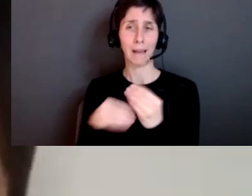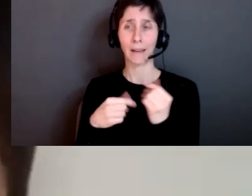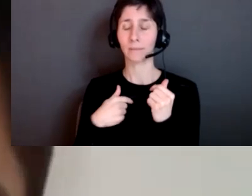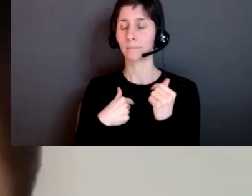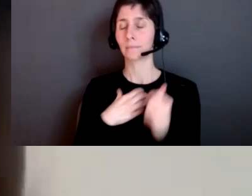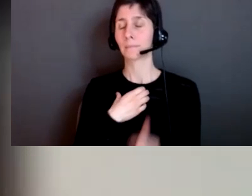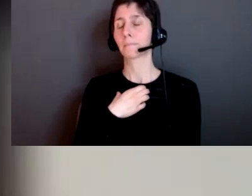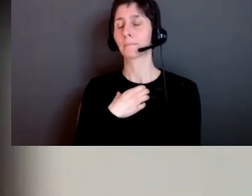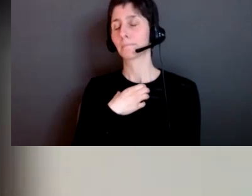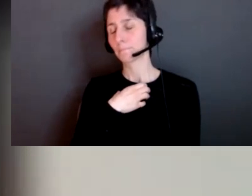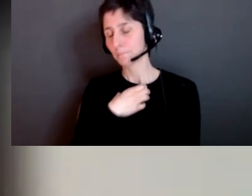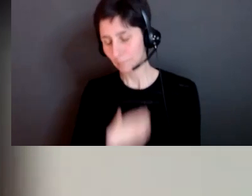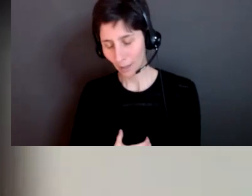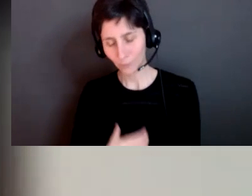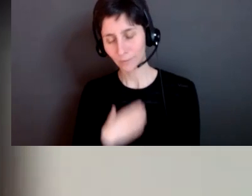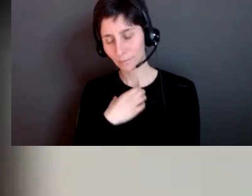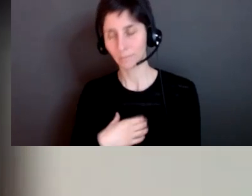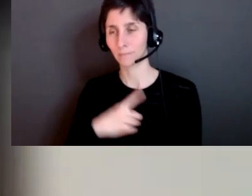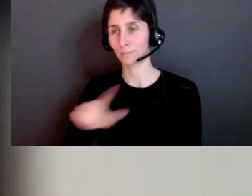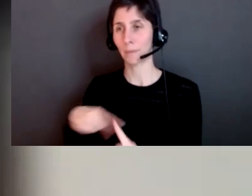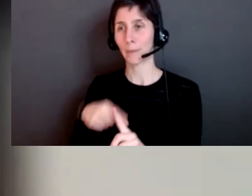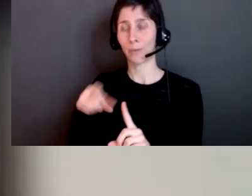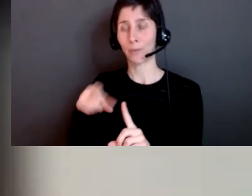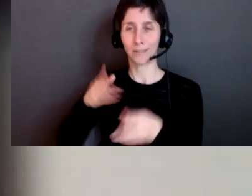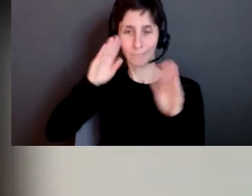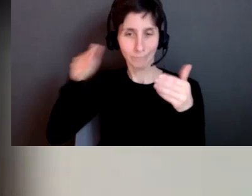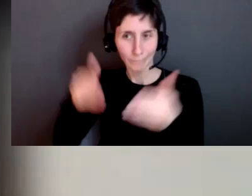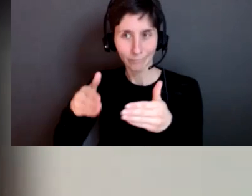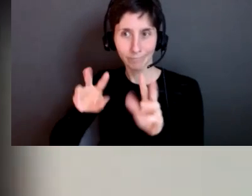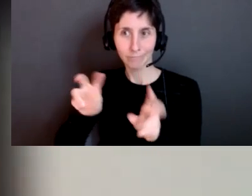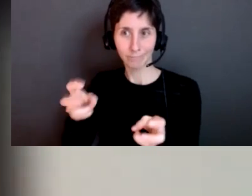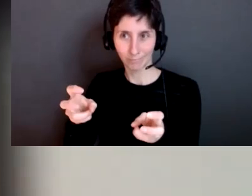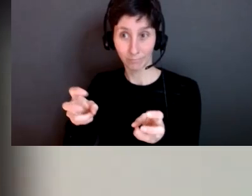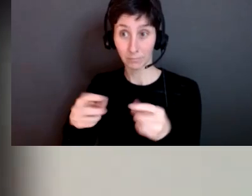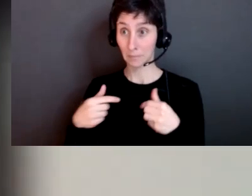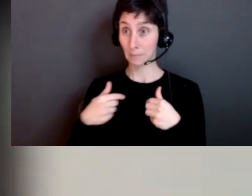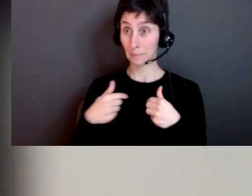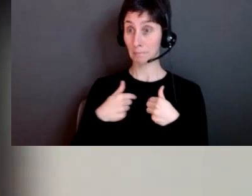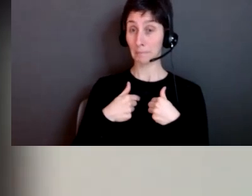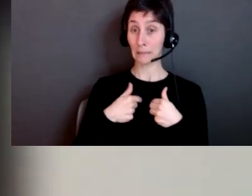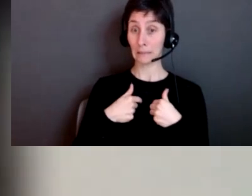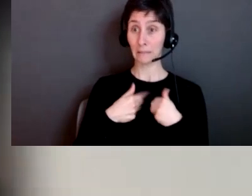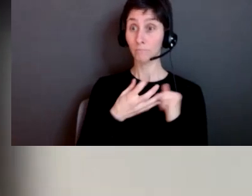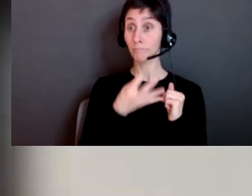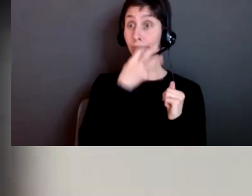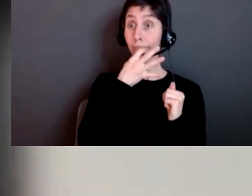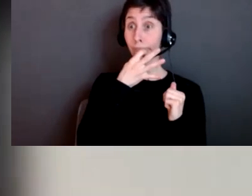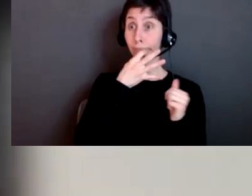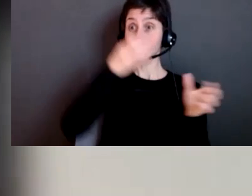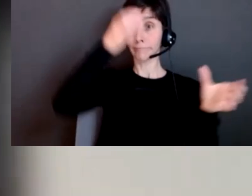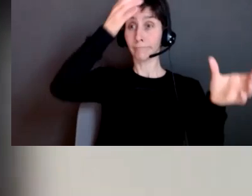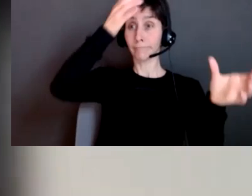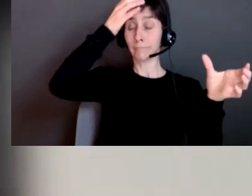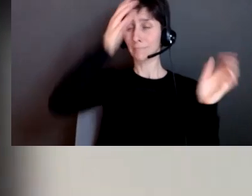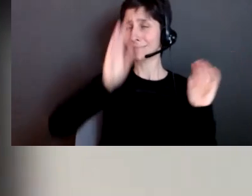passionate about this topic um i am not an expert or